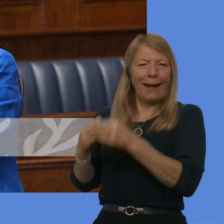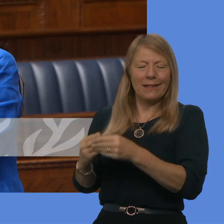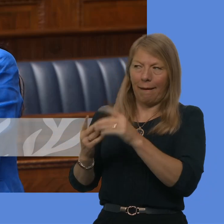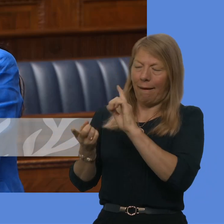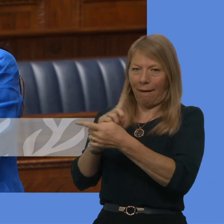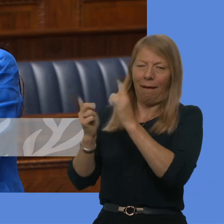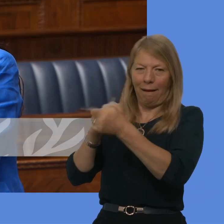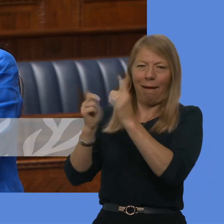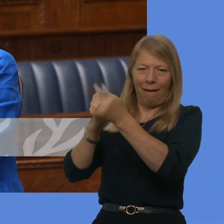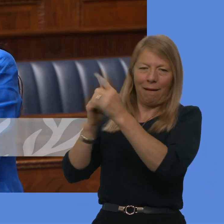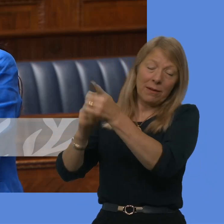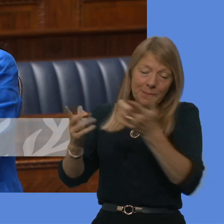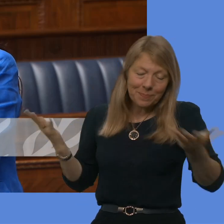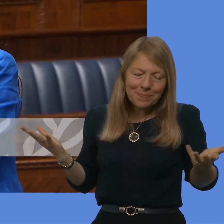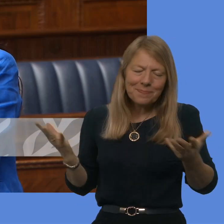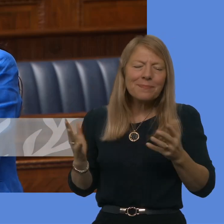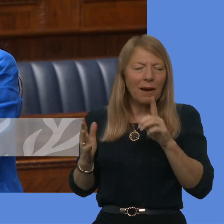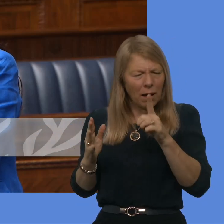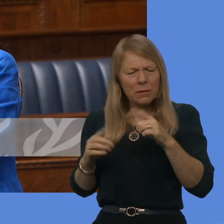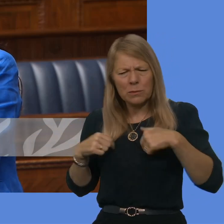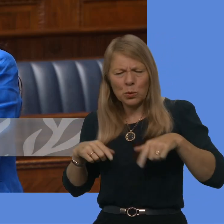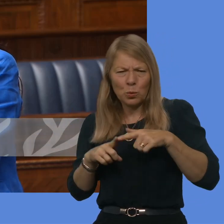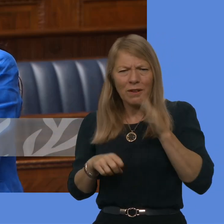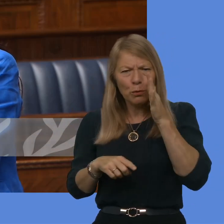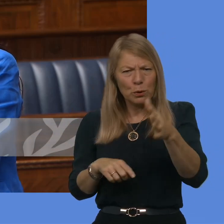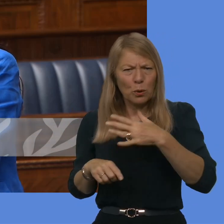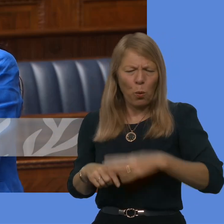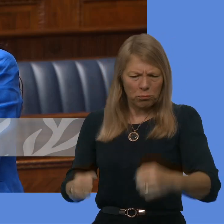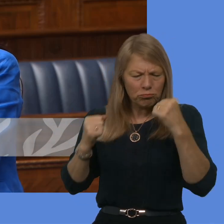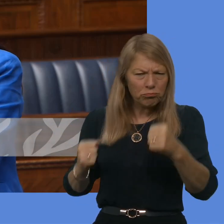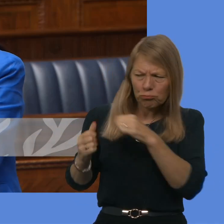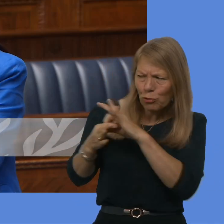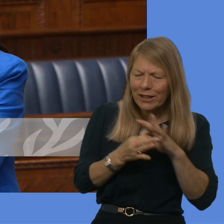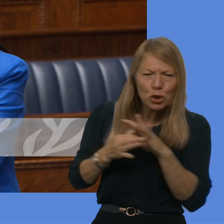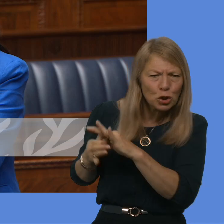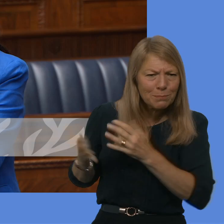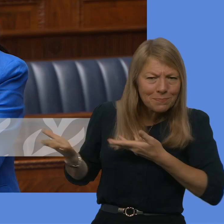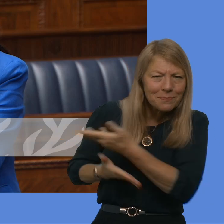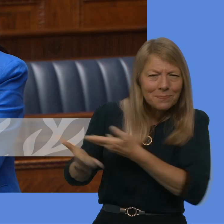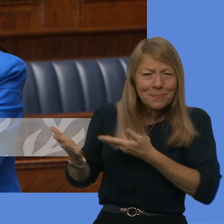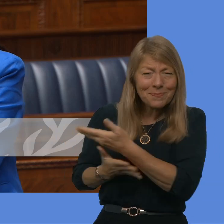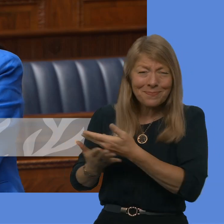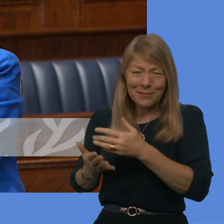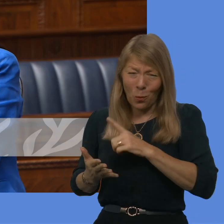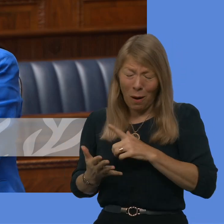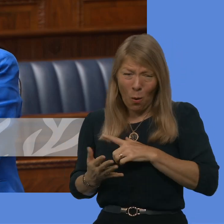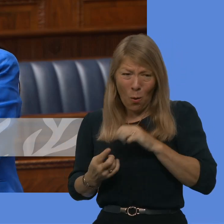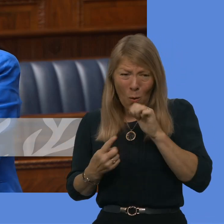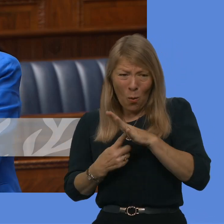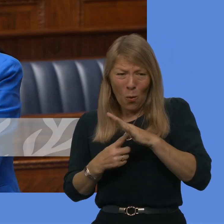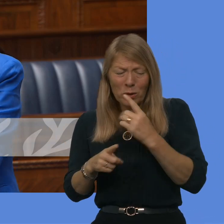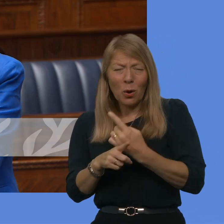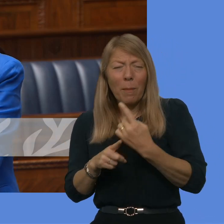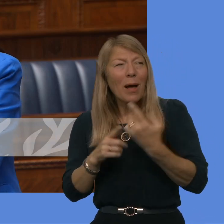but we look forward to building those strong relationships because, of course, big issues like climate change in terms of